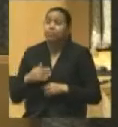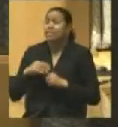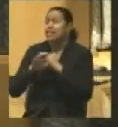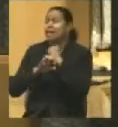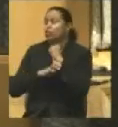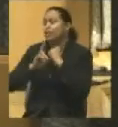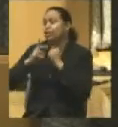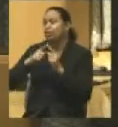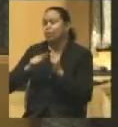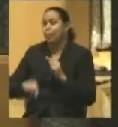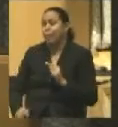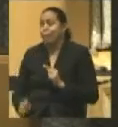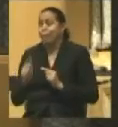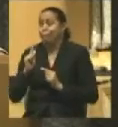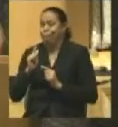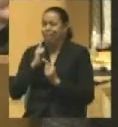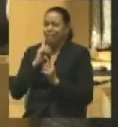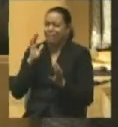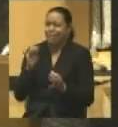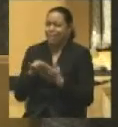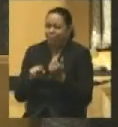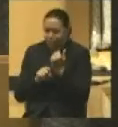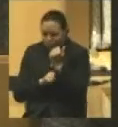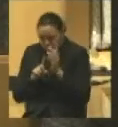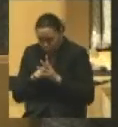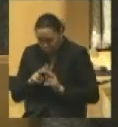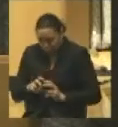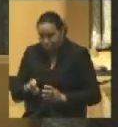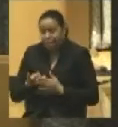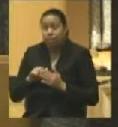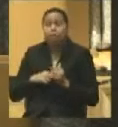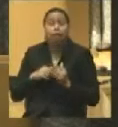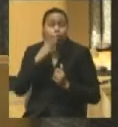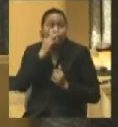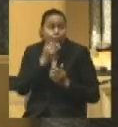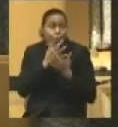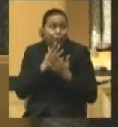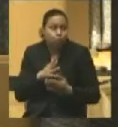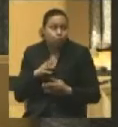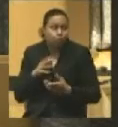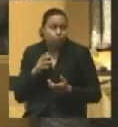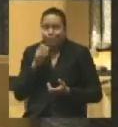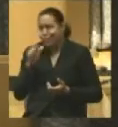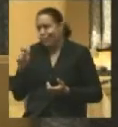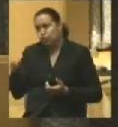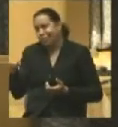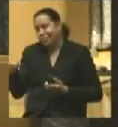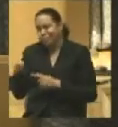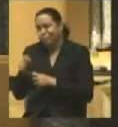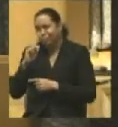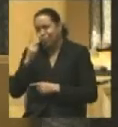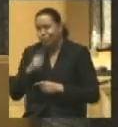history from the bottom up. I was interested in prisoners in jail and not in judges. Judges bore me. So